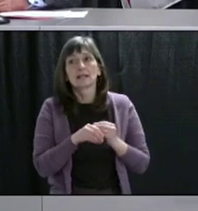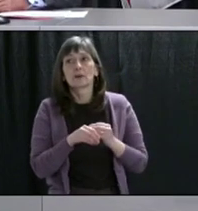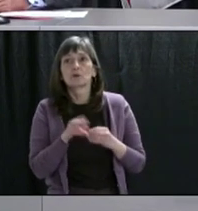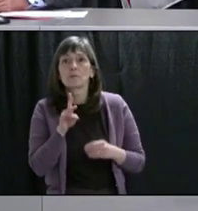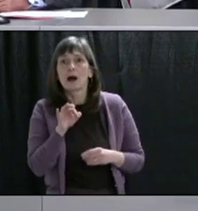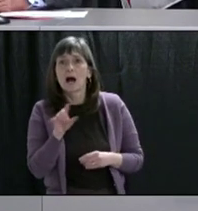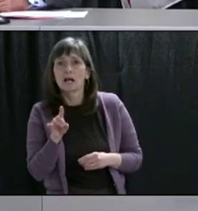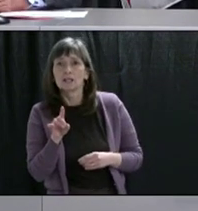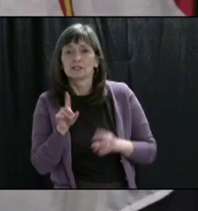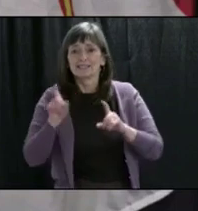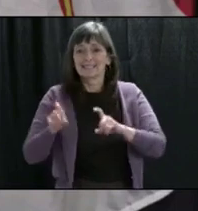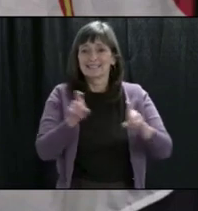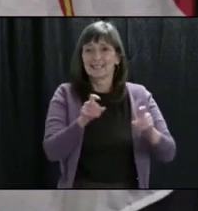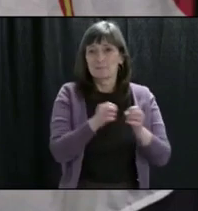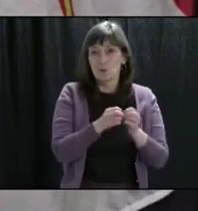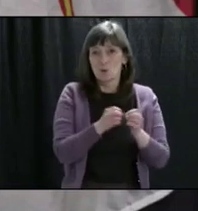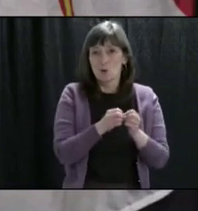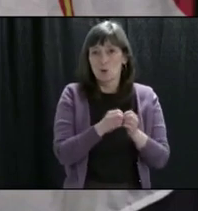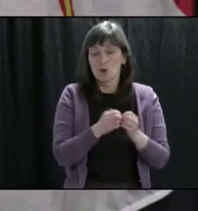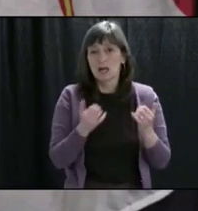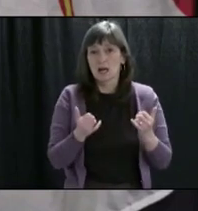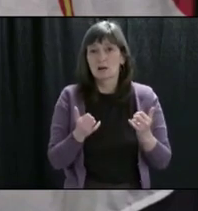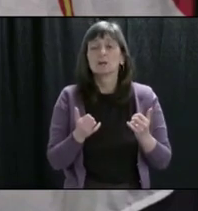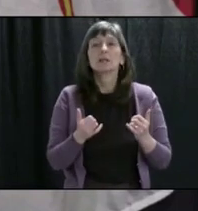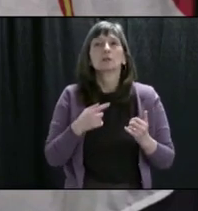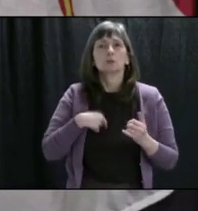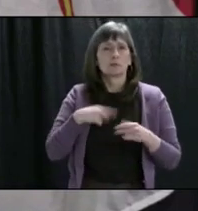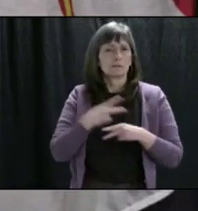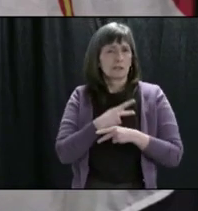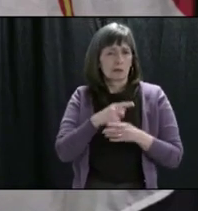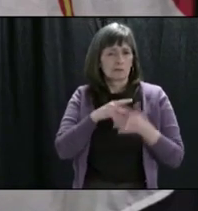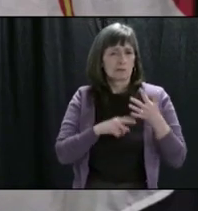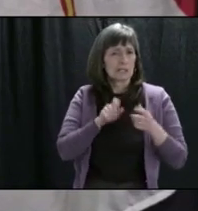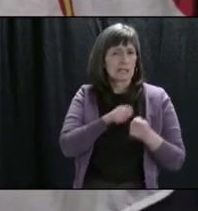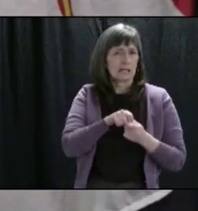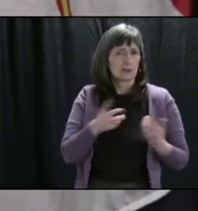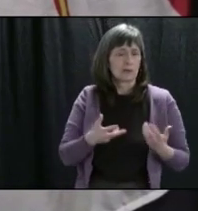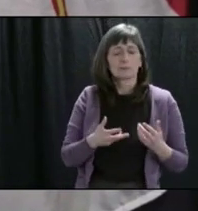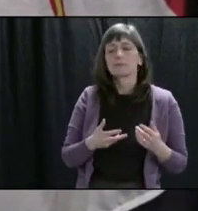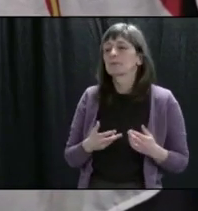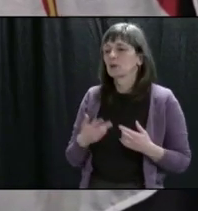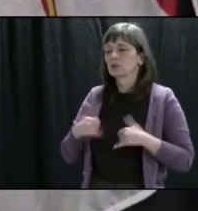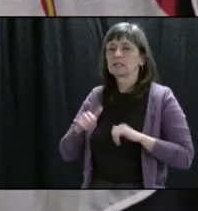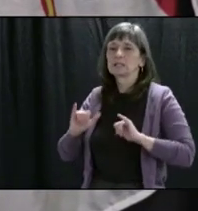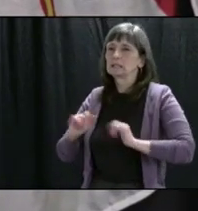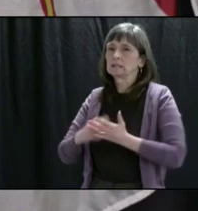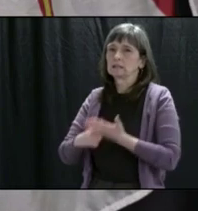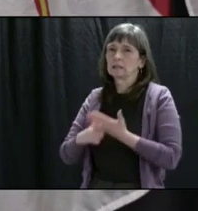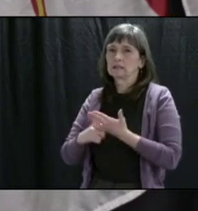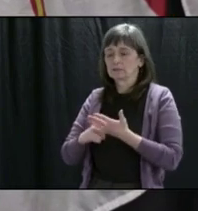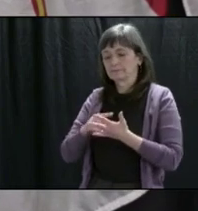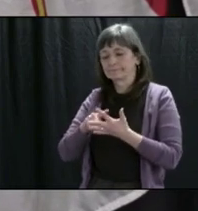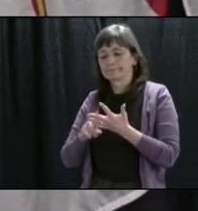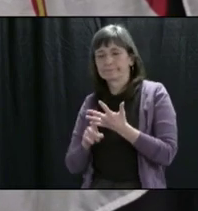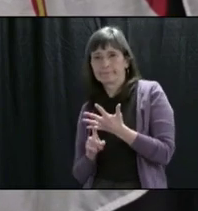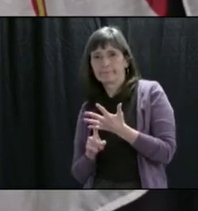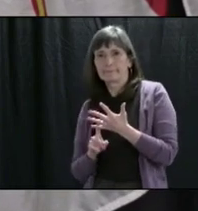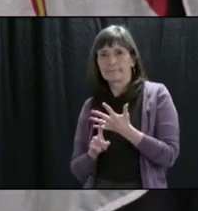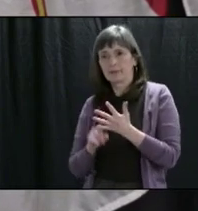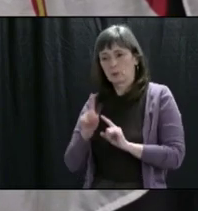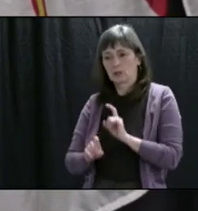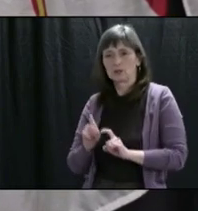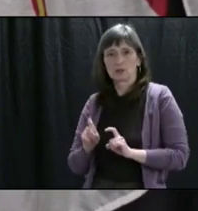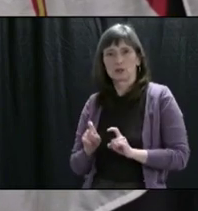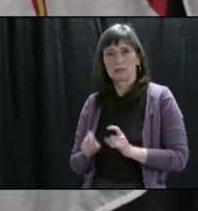So we're in the process of finalizing that criteria now, and once we have that in place, we'll be notifying the public as to